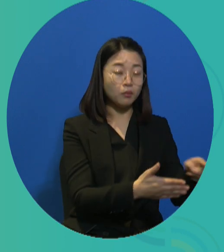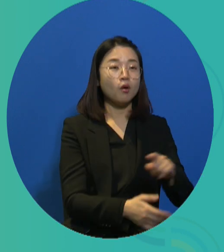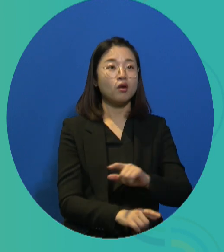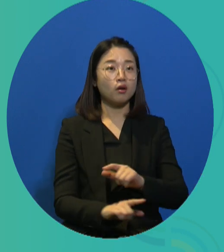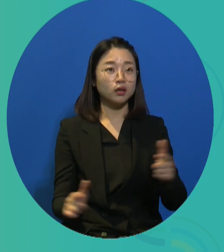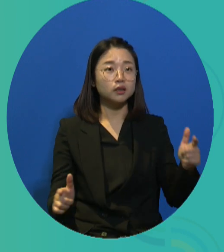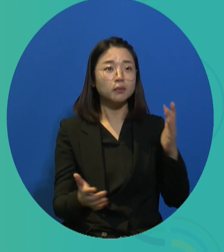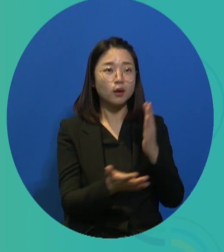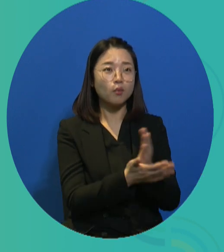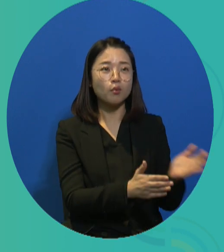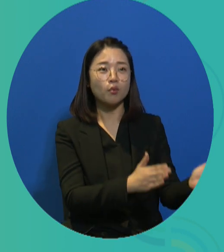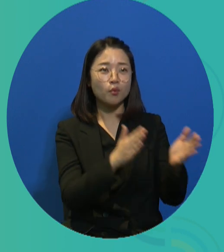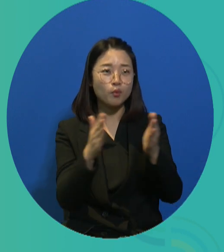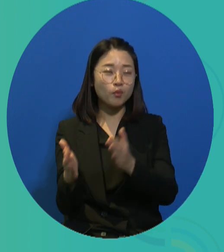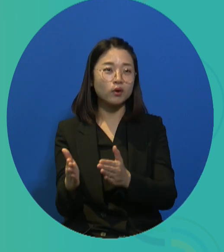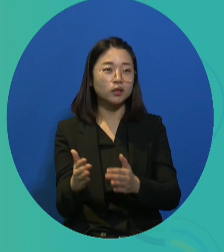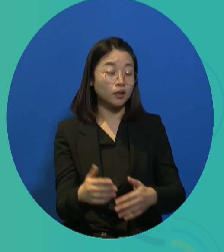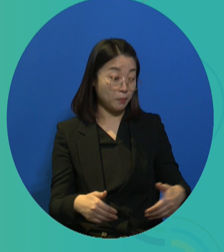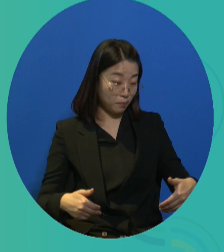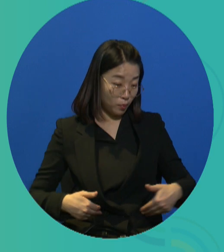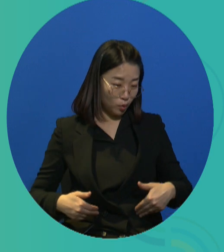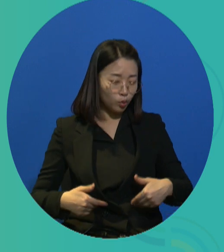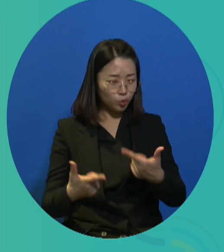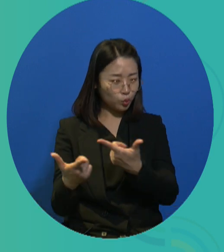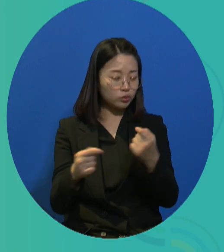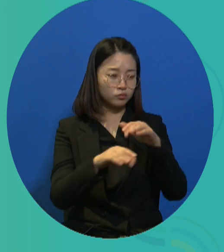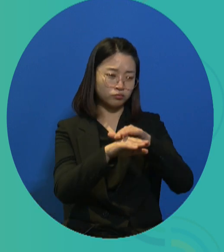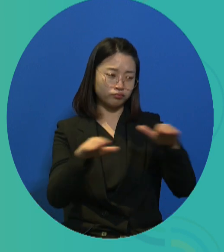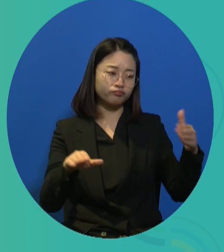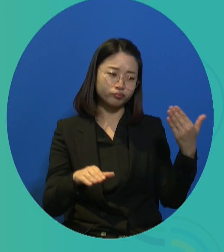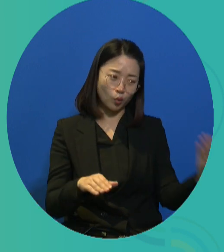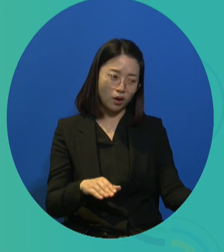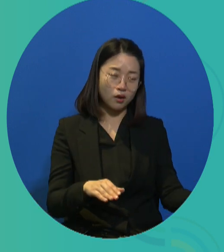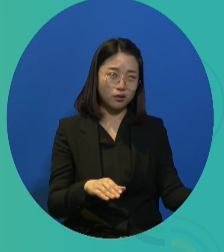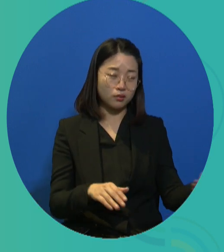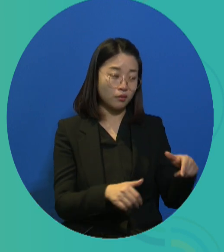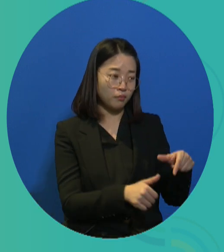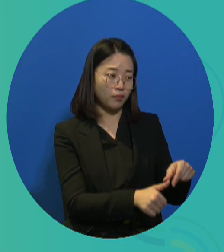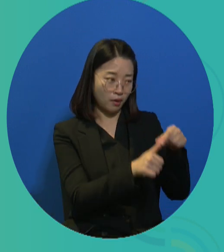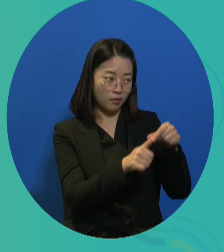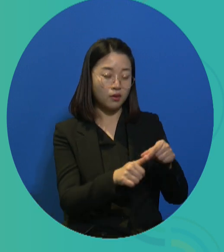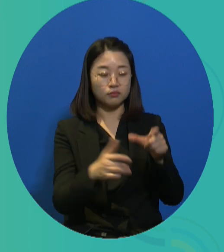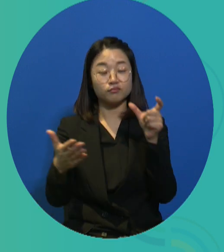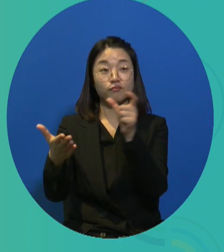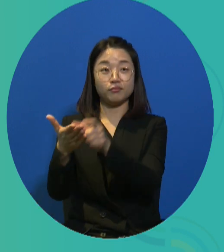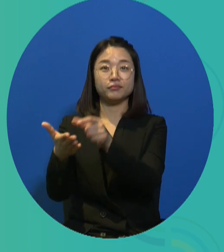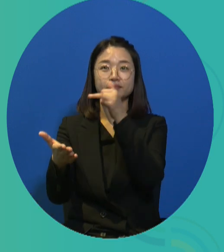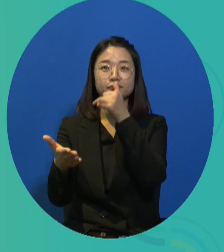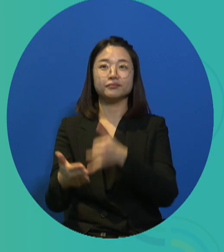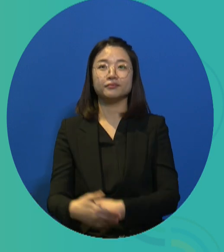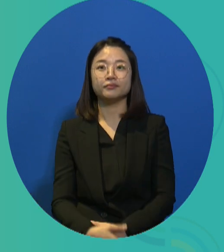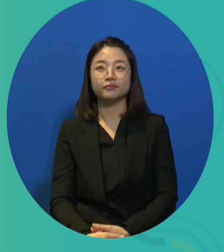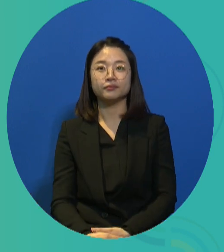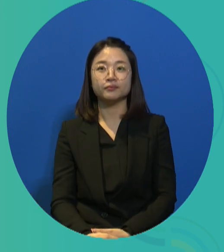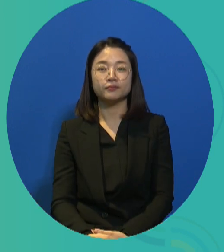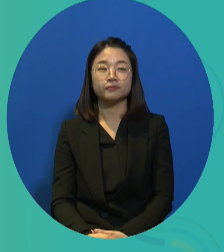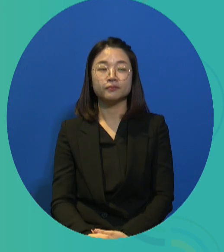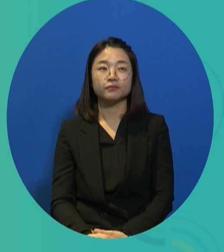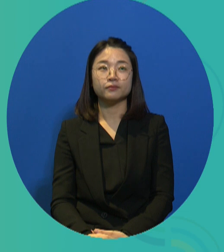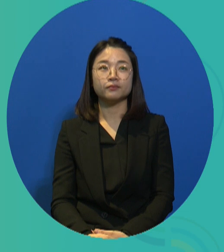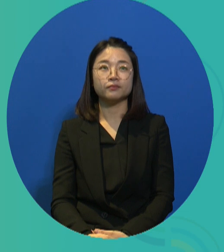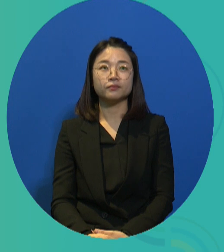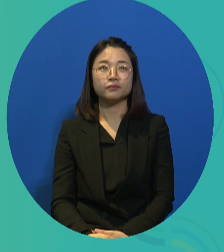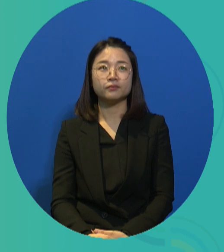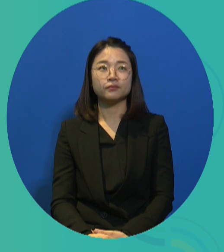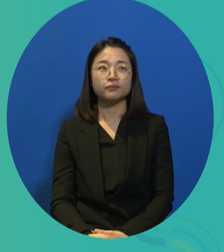employment. And it also clearly stipulates that there should be convenience and considerations provided to disabled persons so that they can